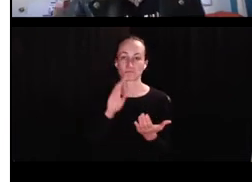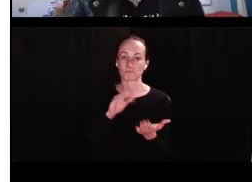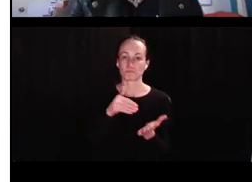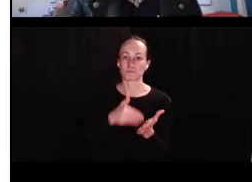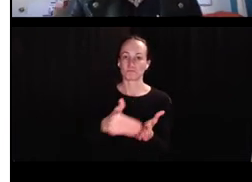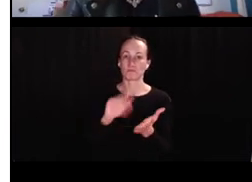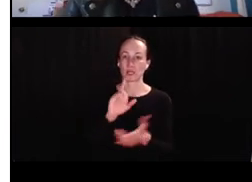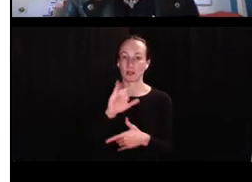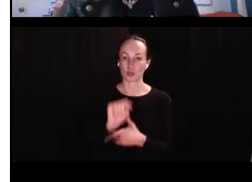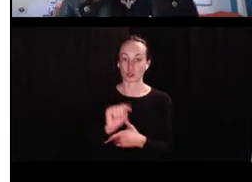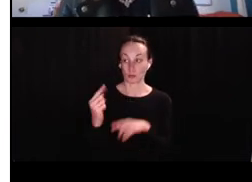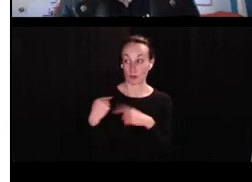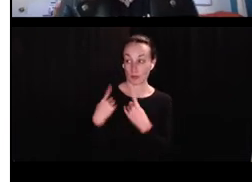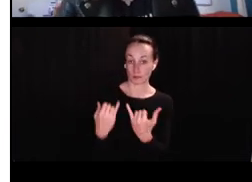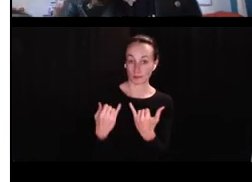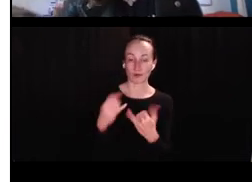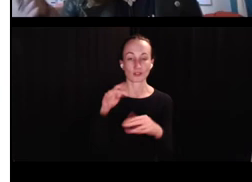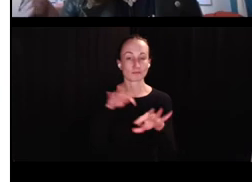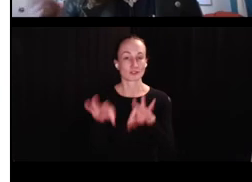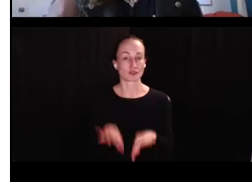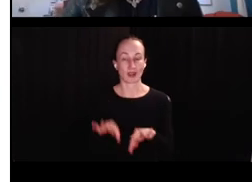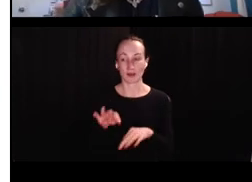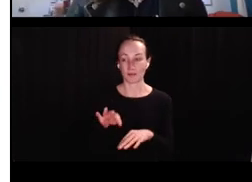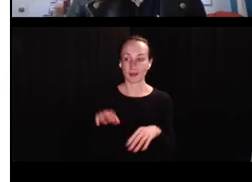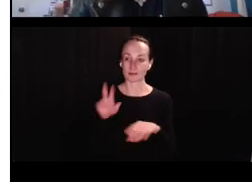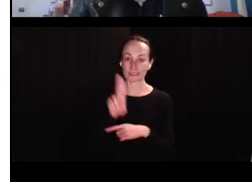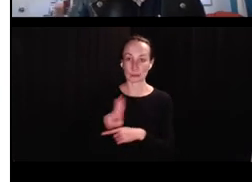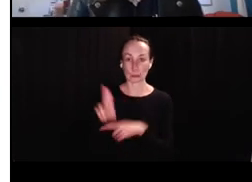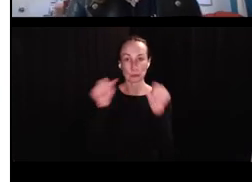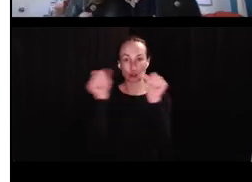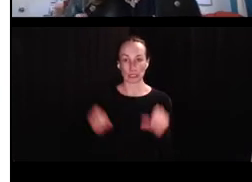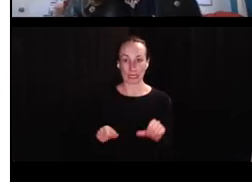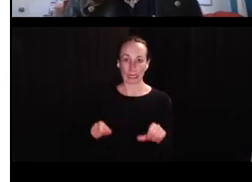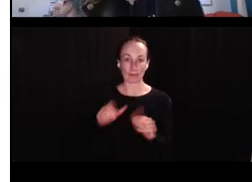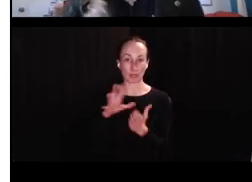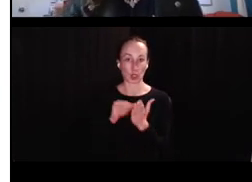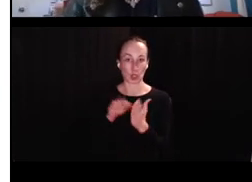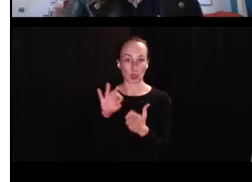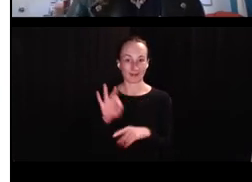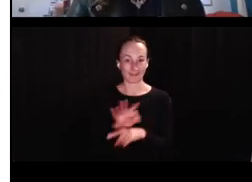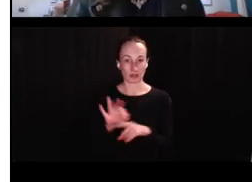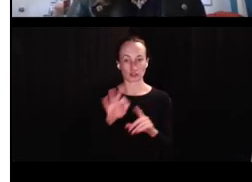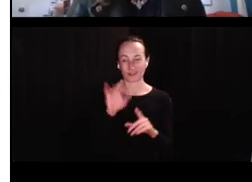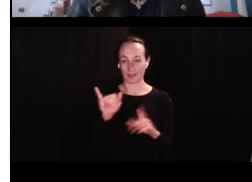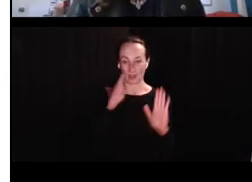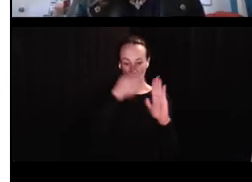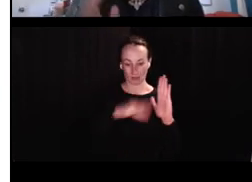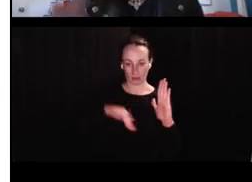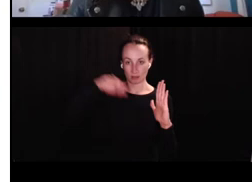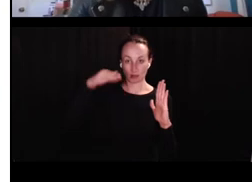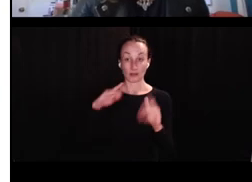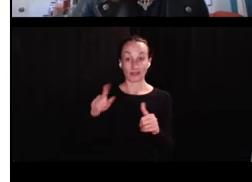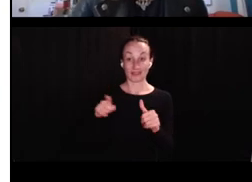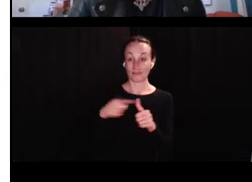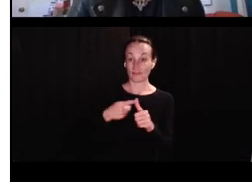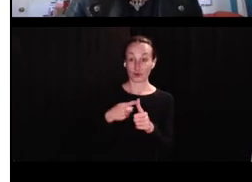And the literature, and it's up until this point has been described as this U-shape learning function, which has